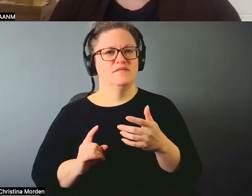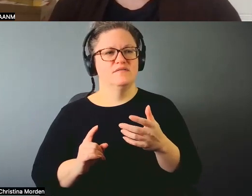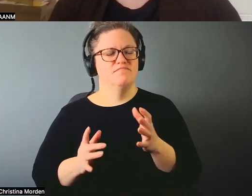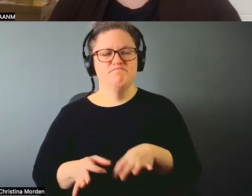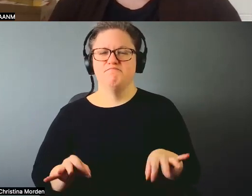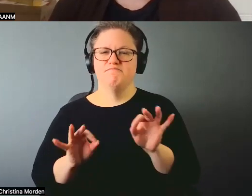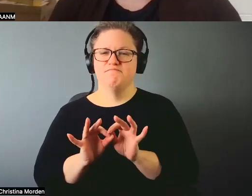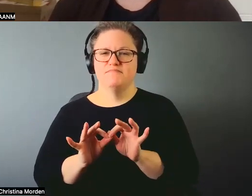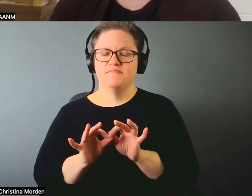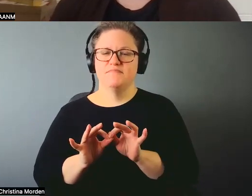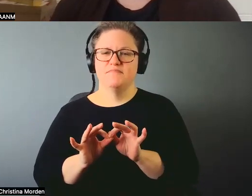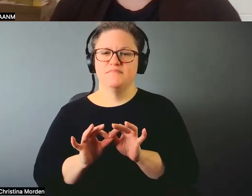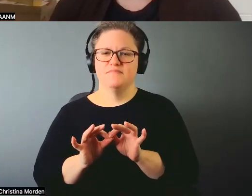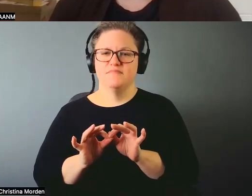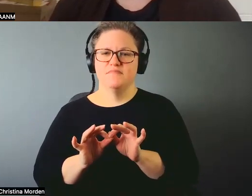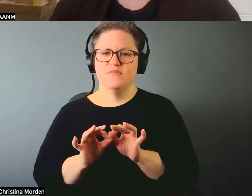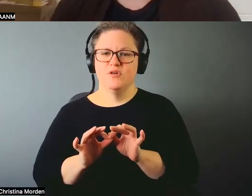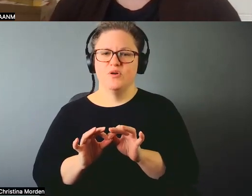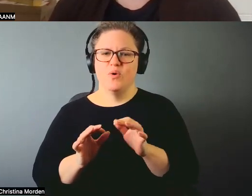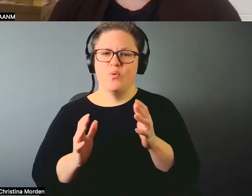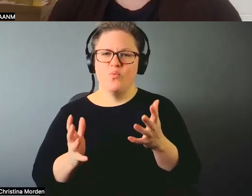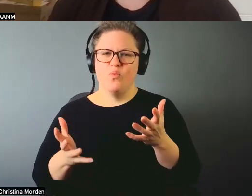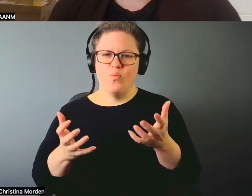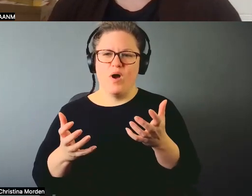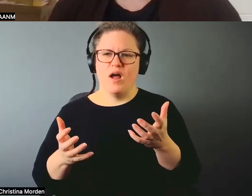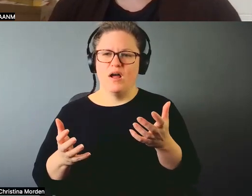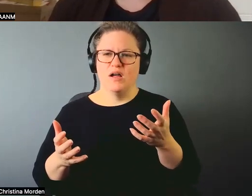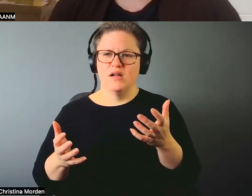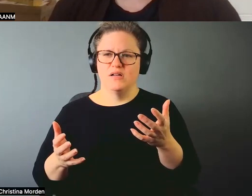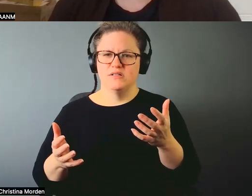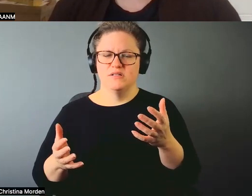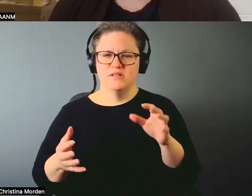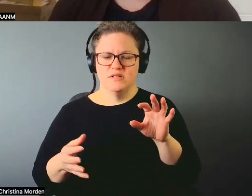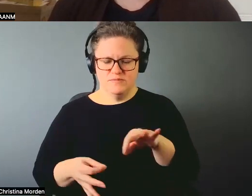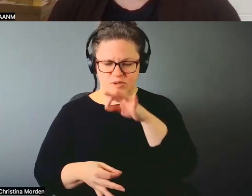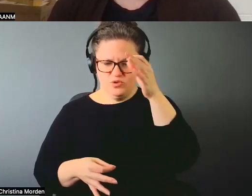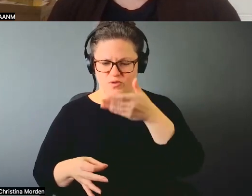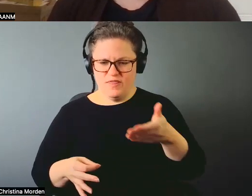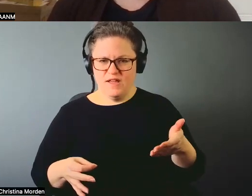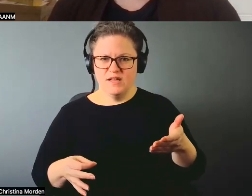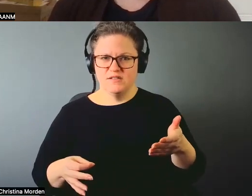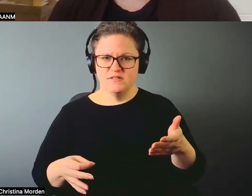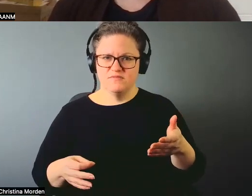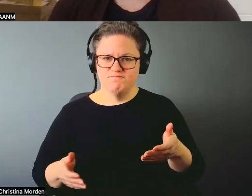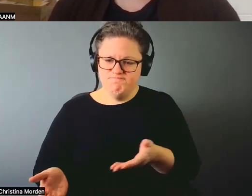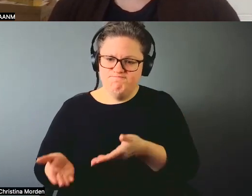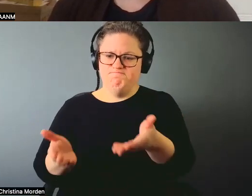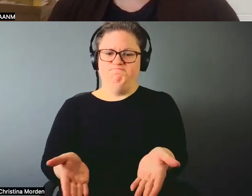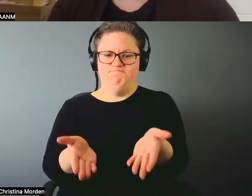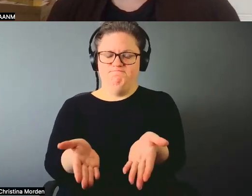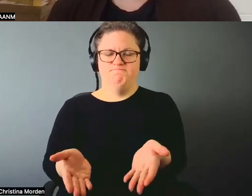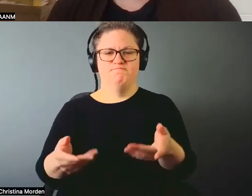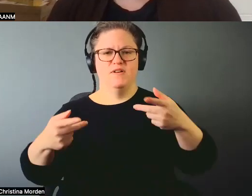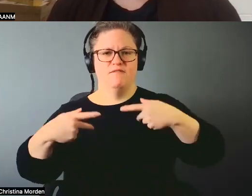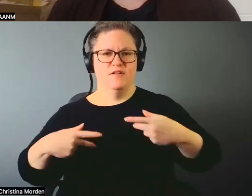things into the, into the physical world, you know, our spiritual intention, our spiritual thoughts, and then bringing